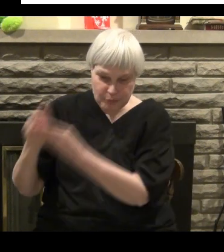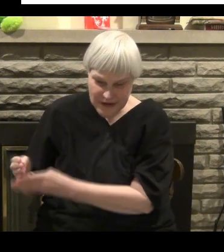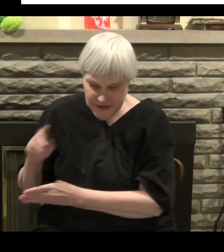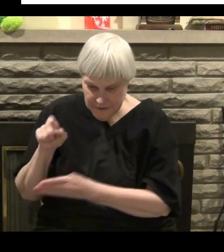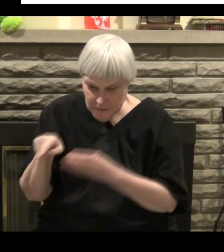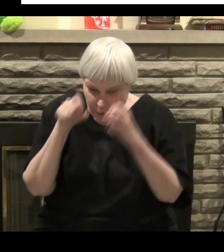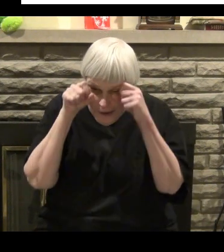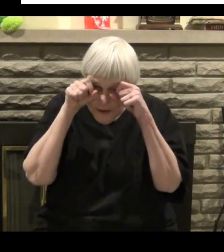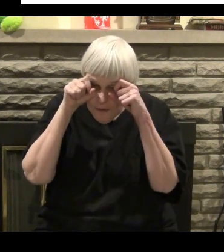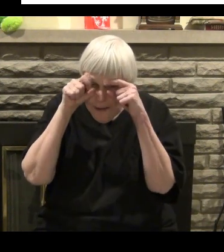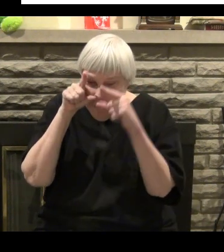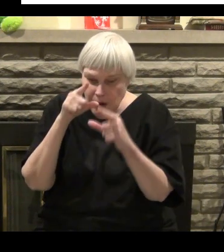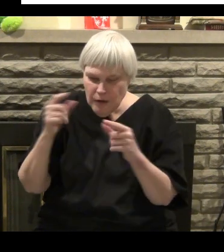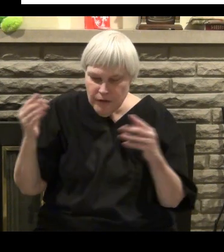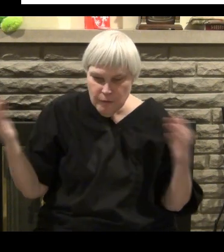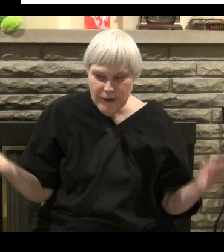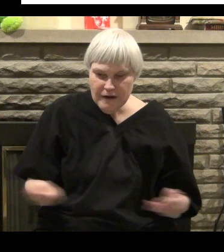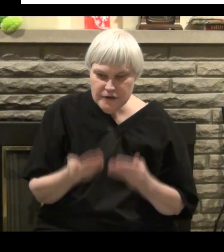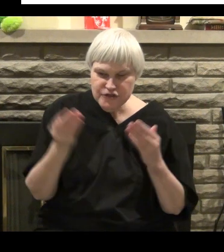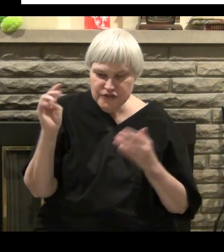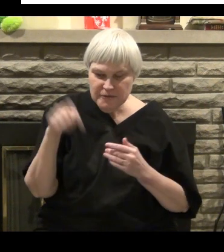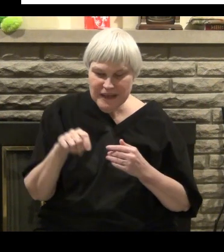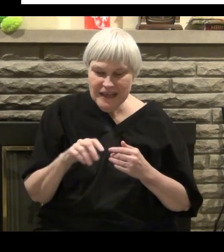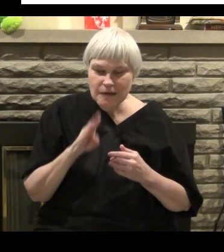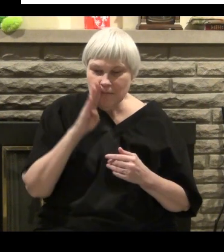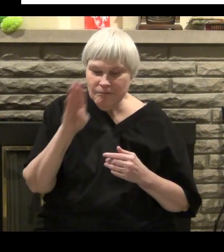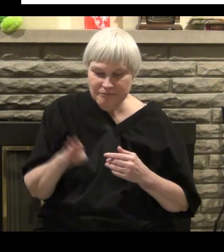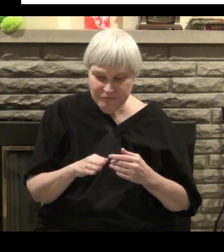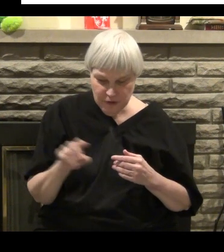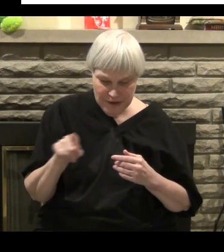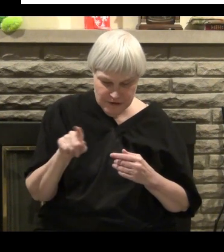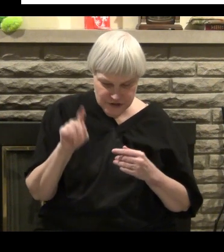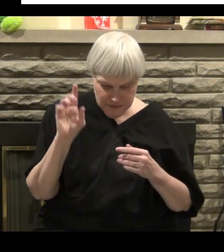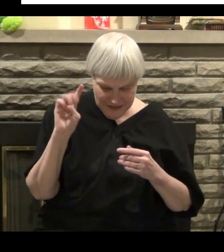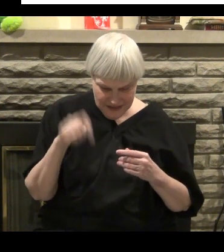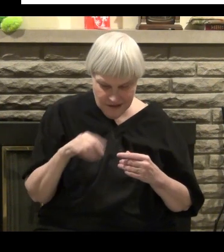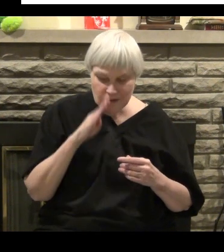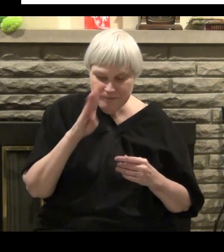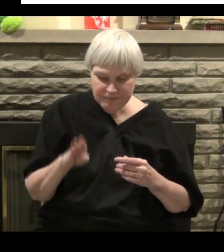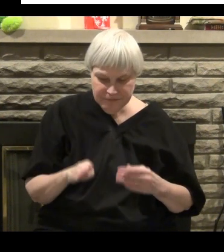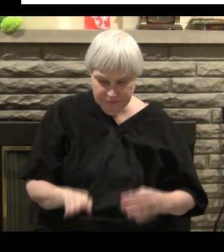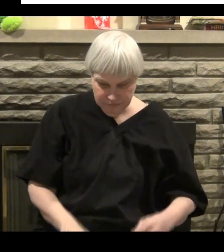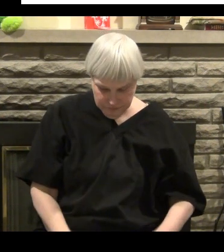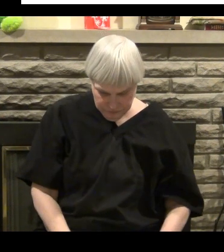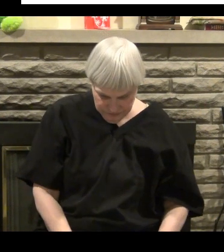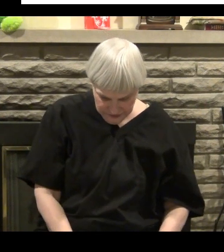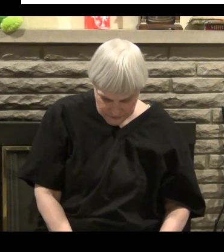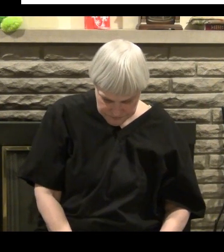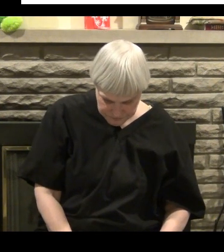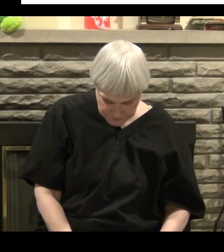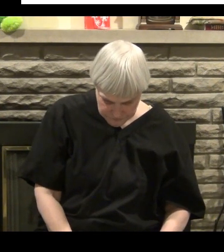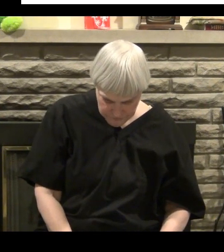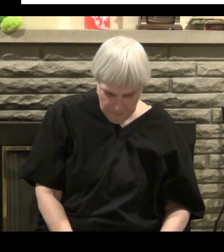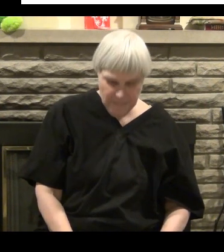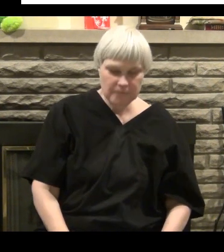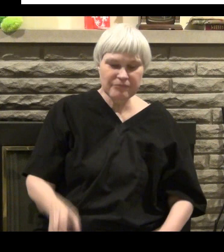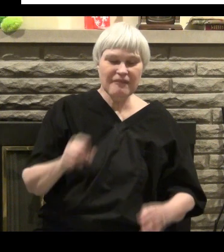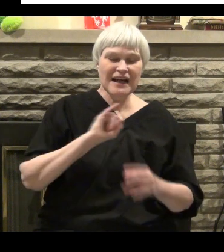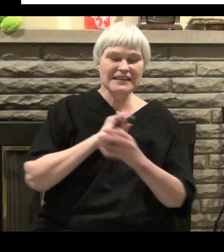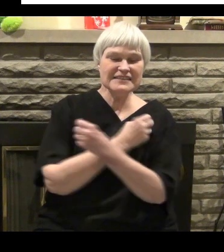That shame can sometimes kind of bring you back in line sometimes when you think back about things you know kind of wake you up sometimes.